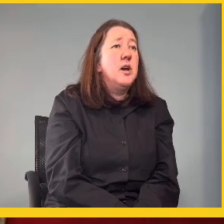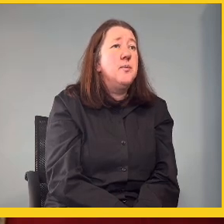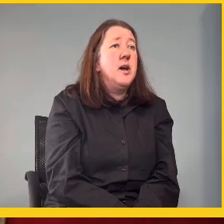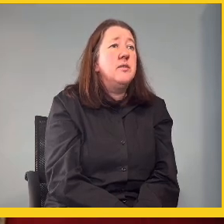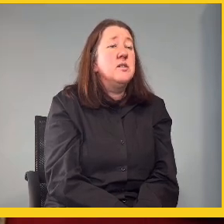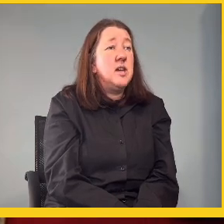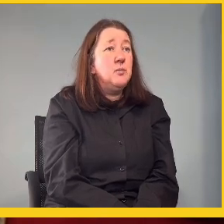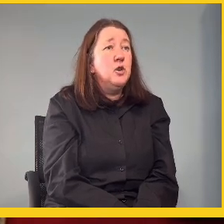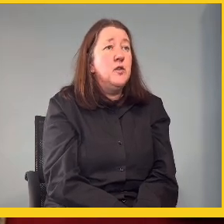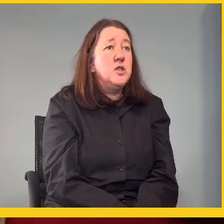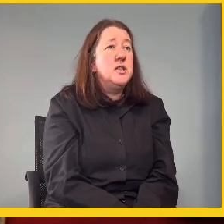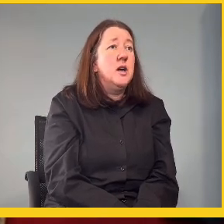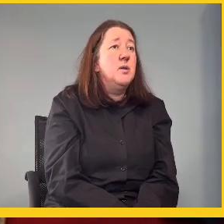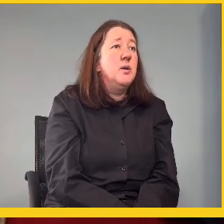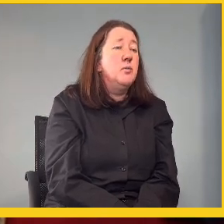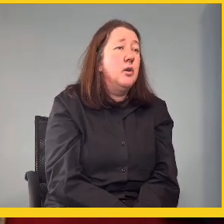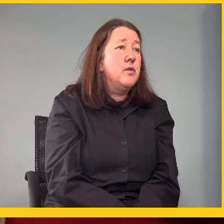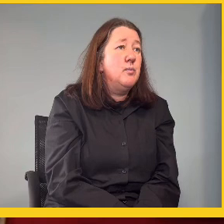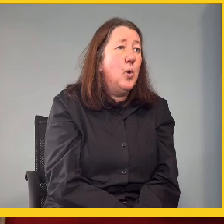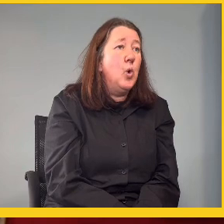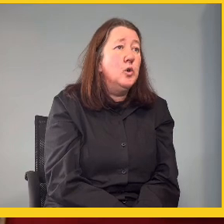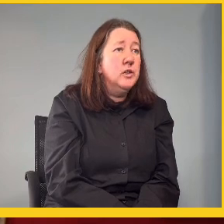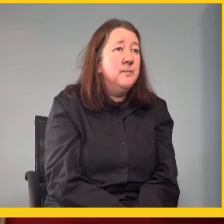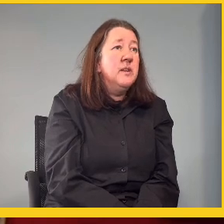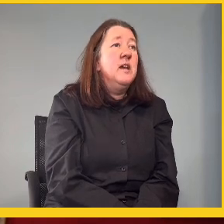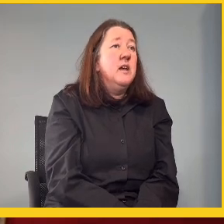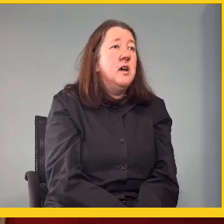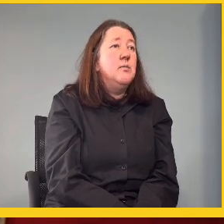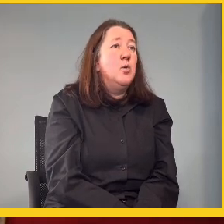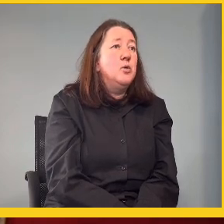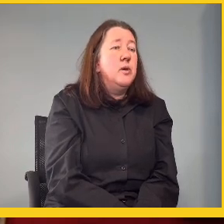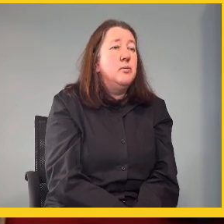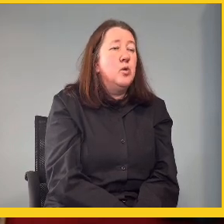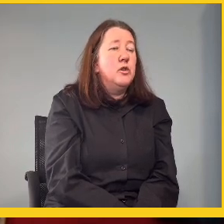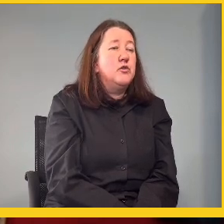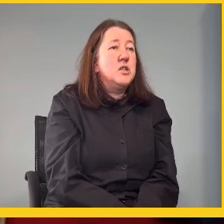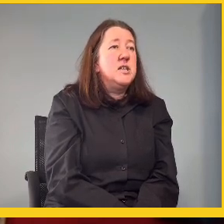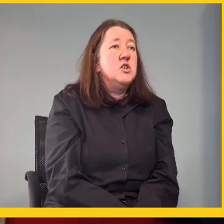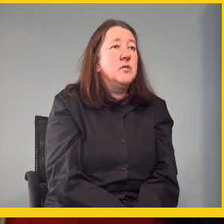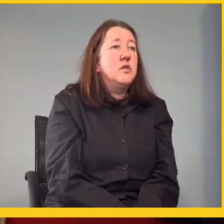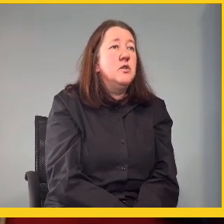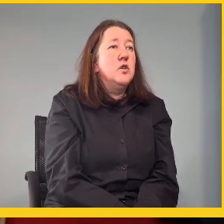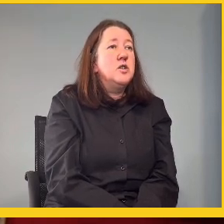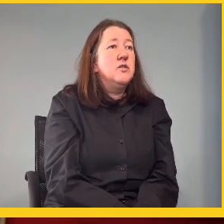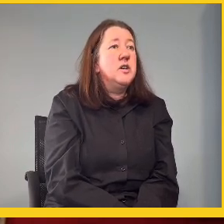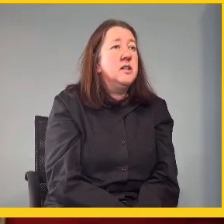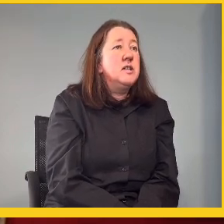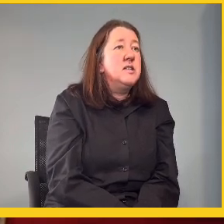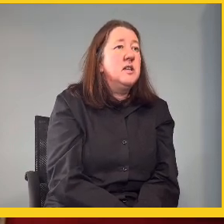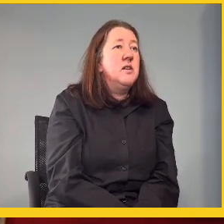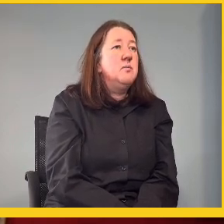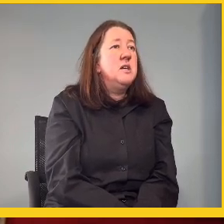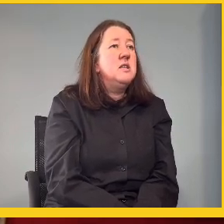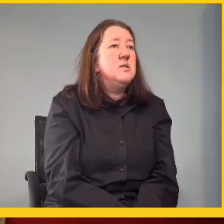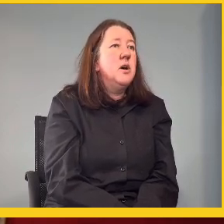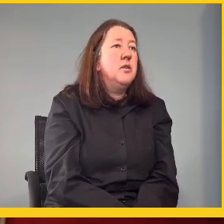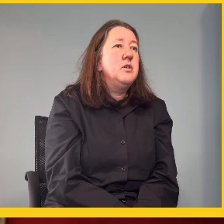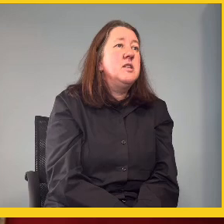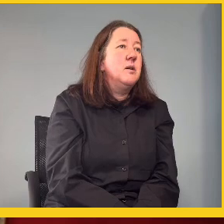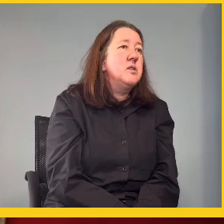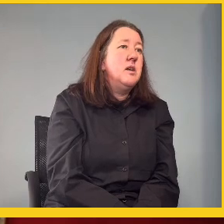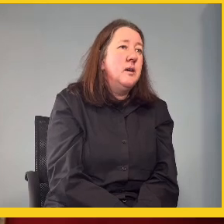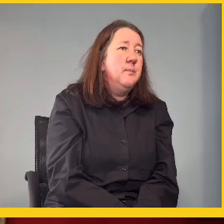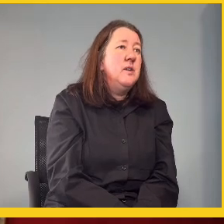also, um, at the same university, I'm a member of their board. Yes, A board member, board of trustees of the University of Caledet, and they meet